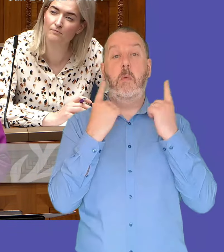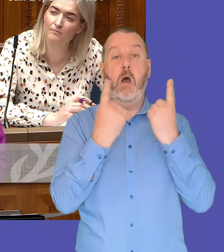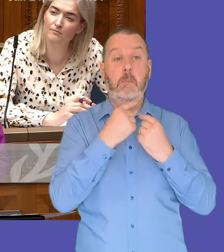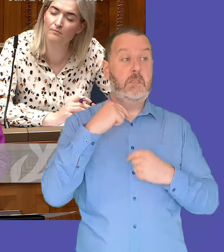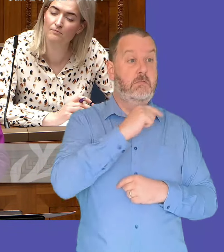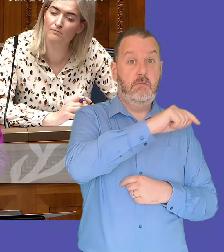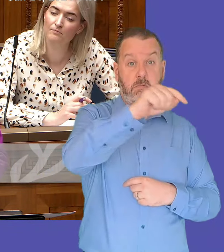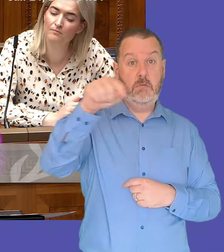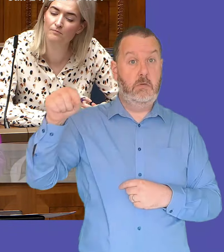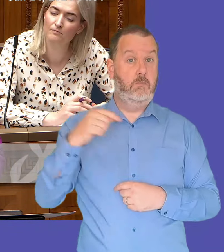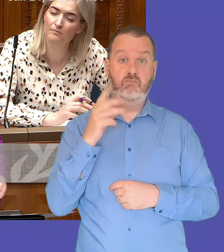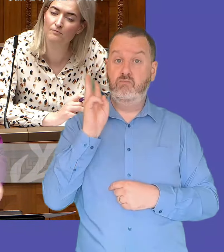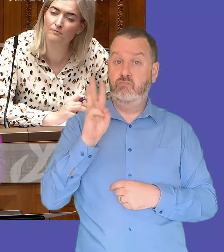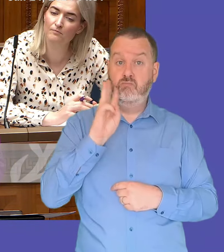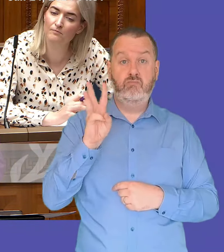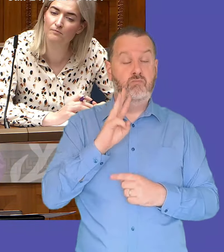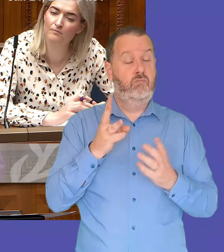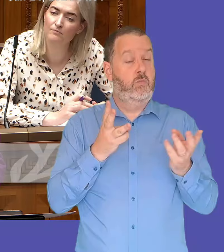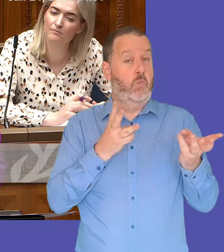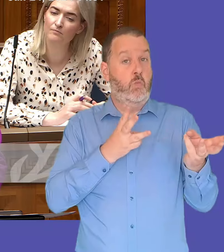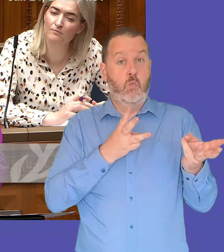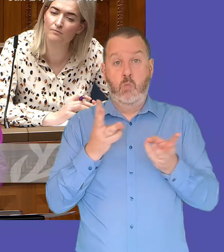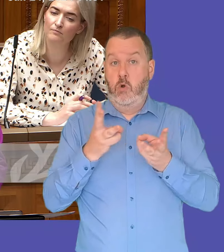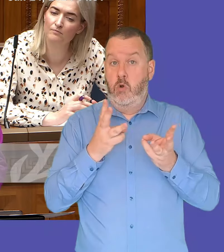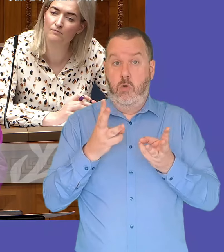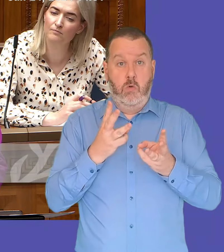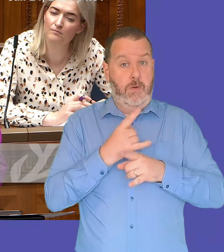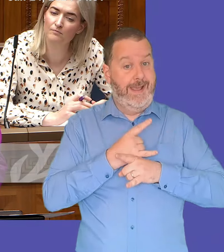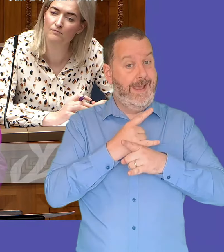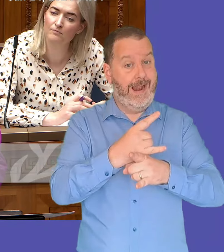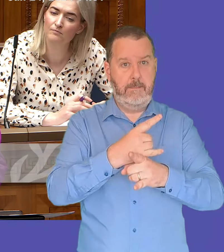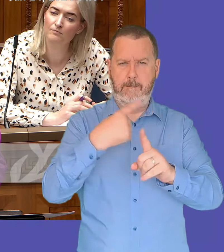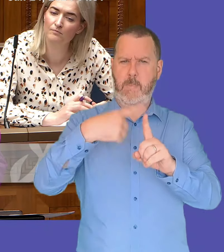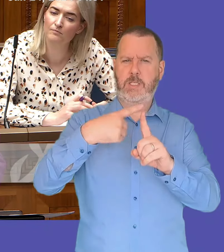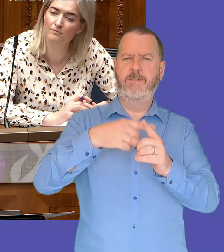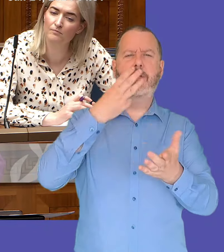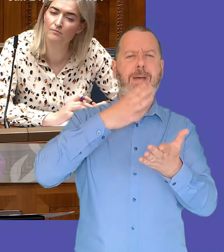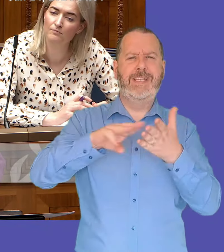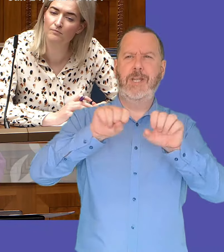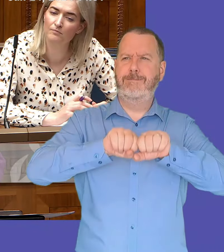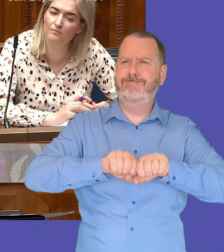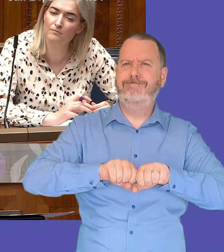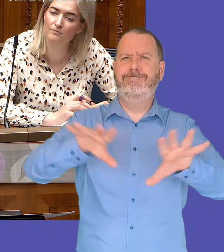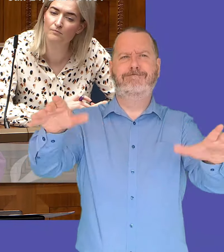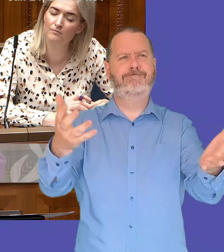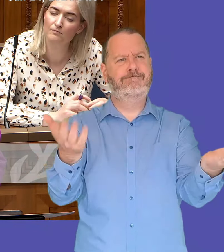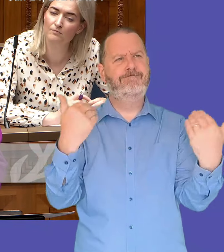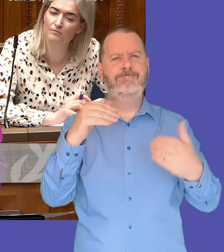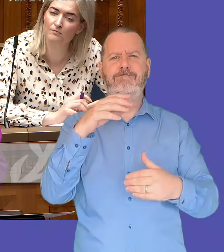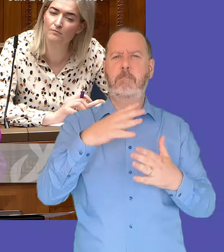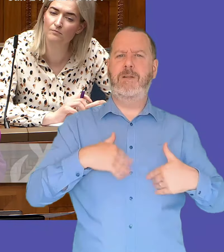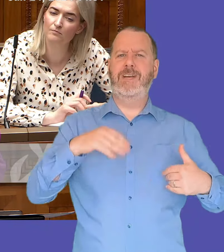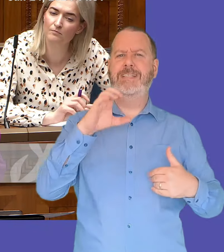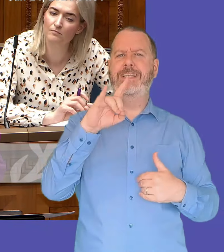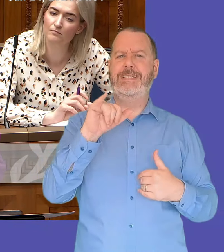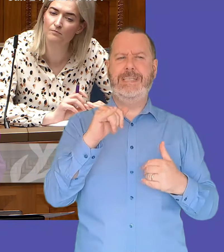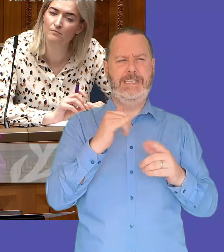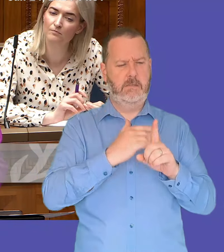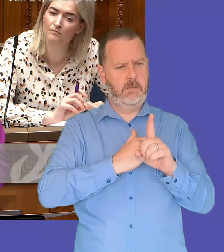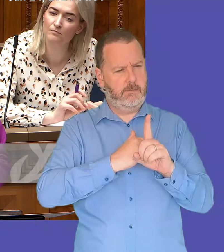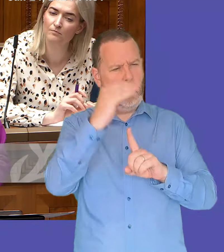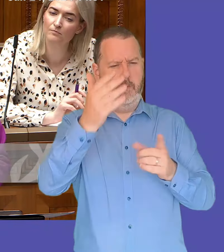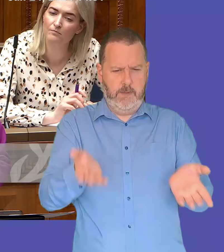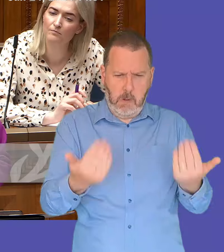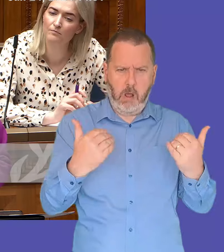more than happy to continue to work and to promote that positive message for belfast city center regeneration including the housing projects